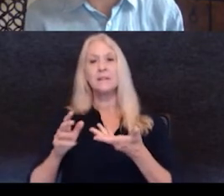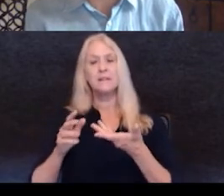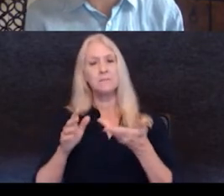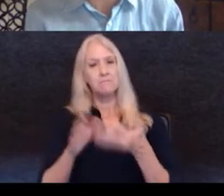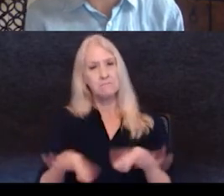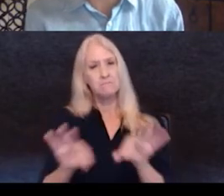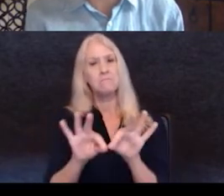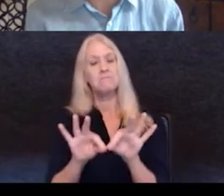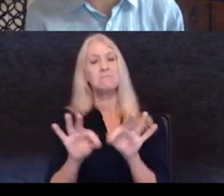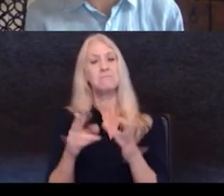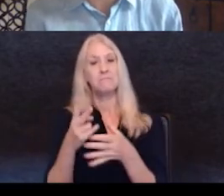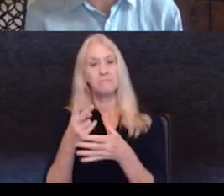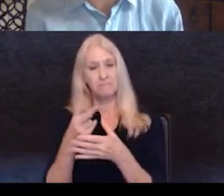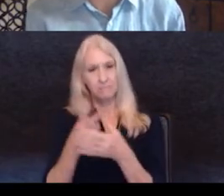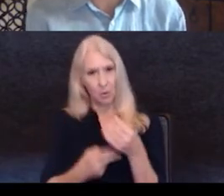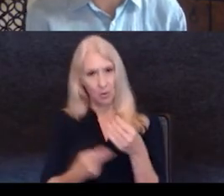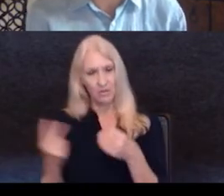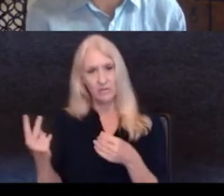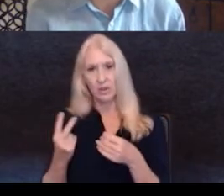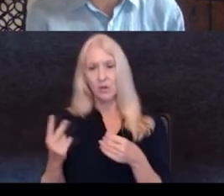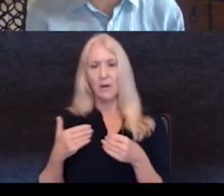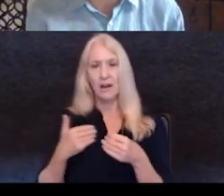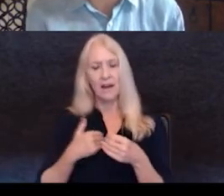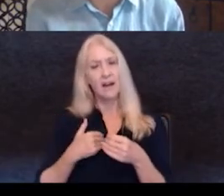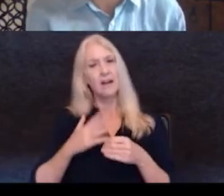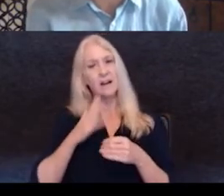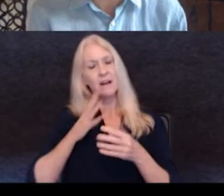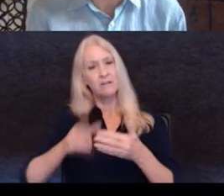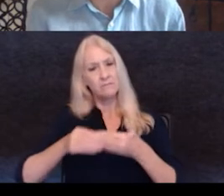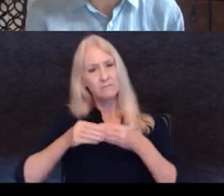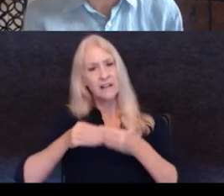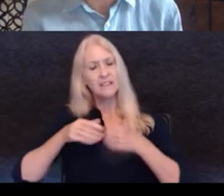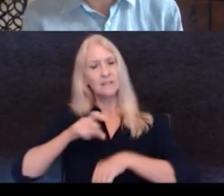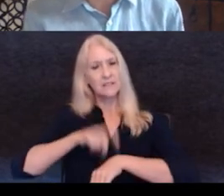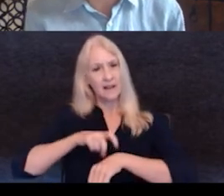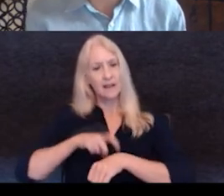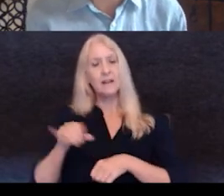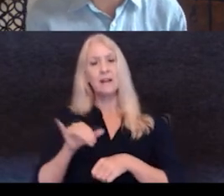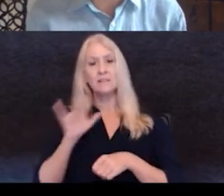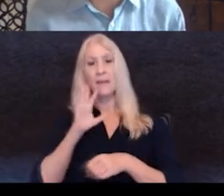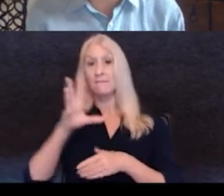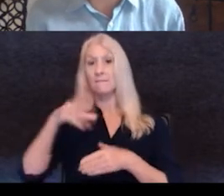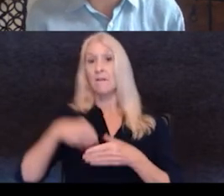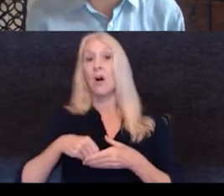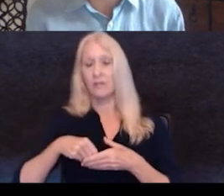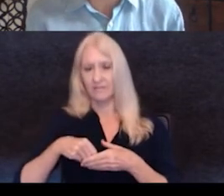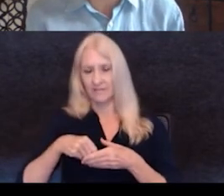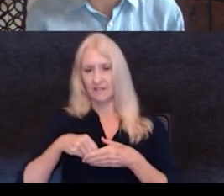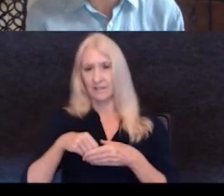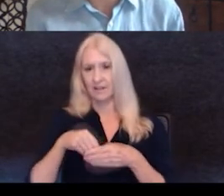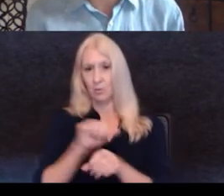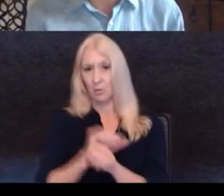both find room for everyone to breathe and to, to have their own voice within the partnership, but also to kind of,